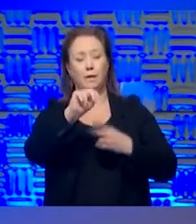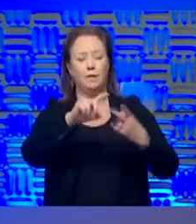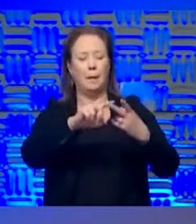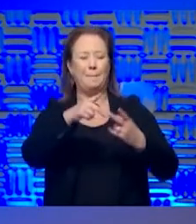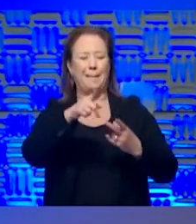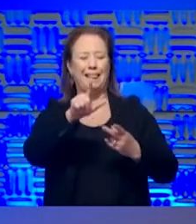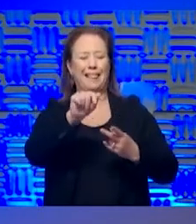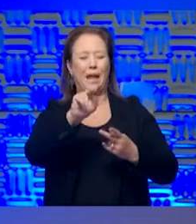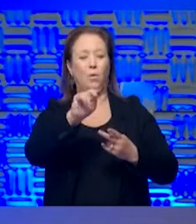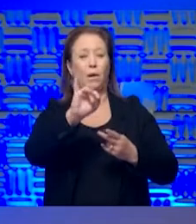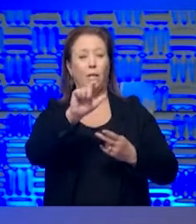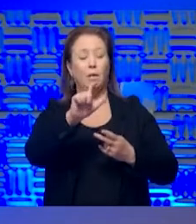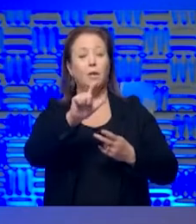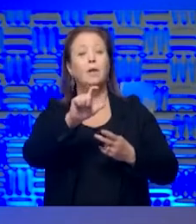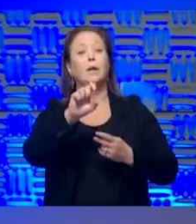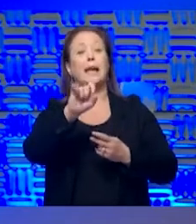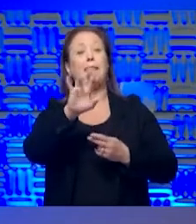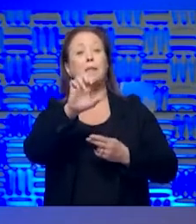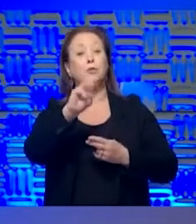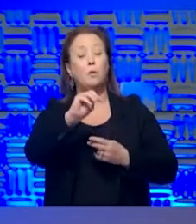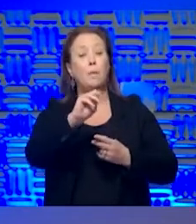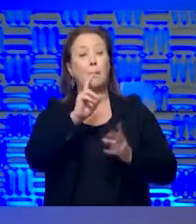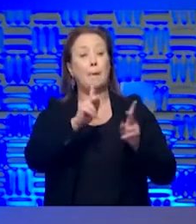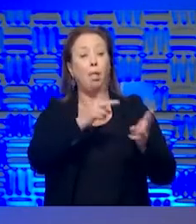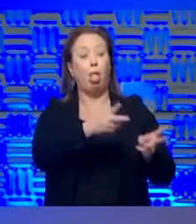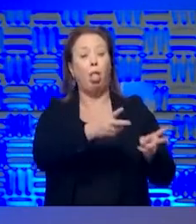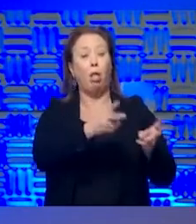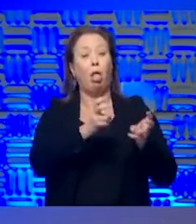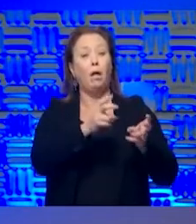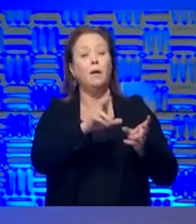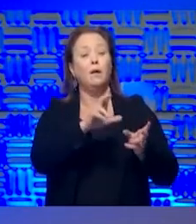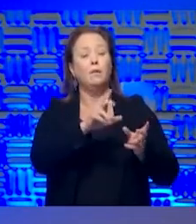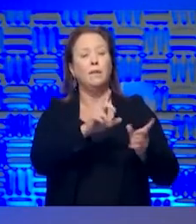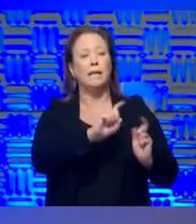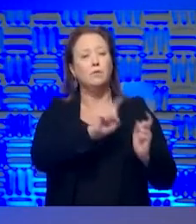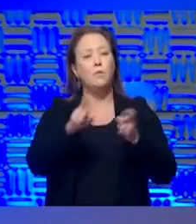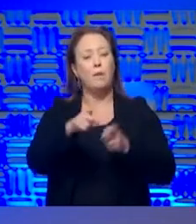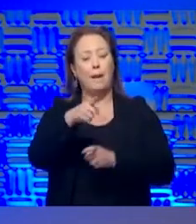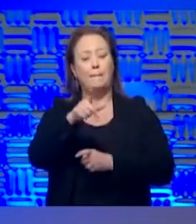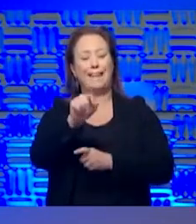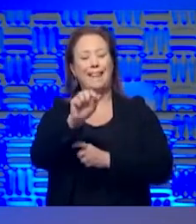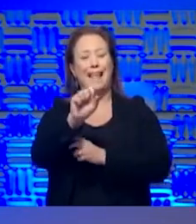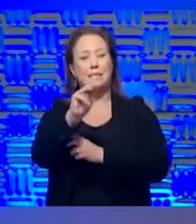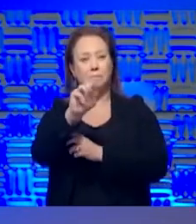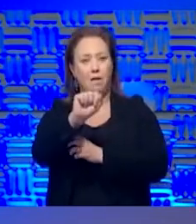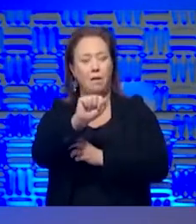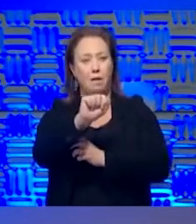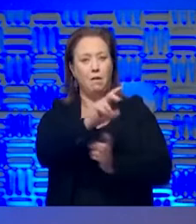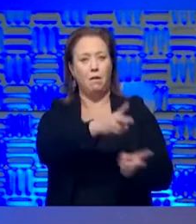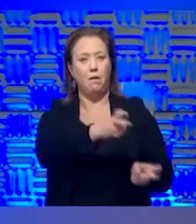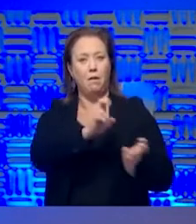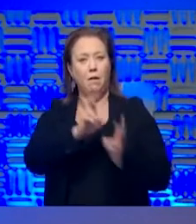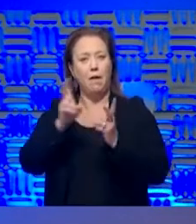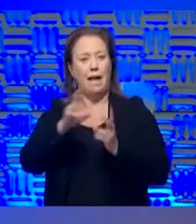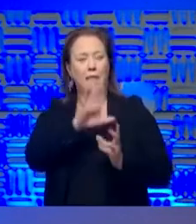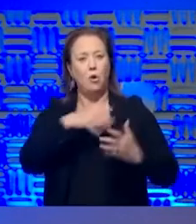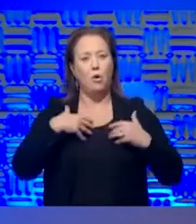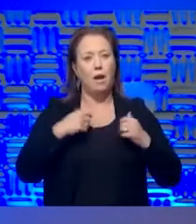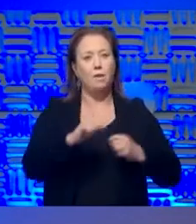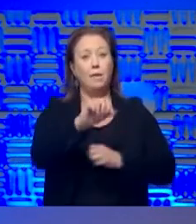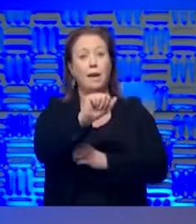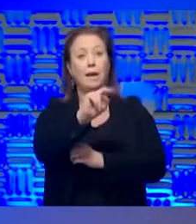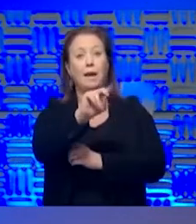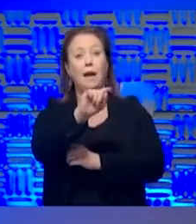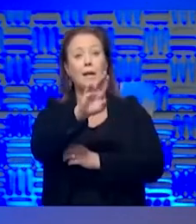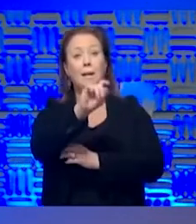convalescent sera, meaning people who've been infected can donate plasma and we can try to take some of those, uh, healthy antibodies and,